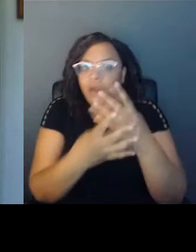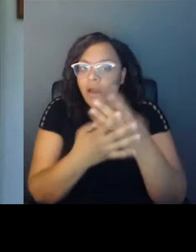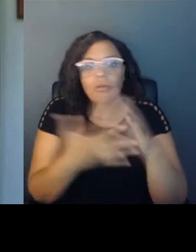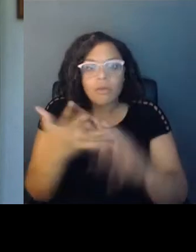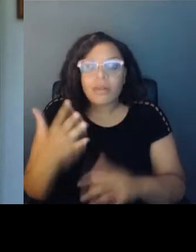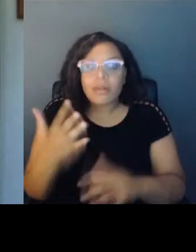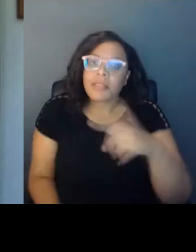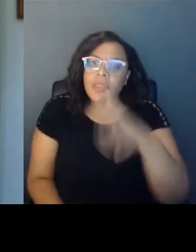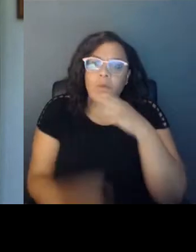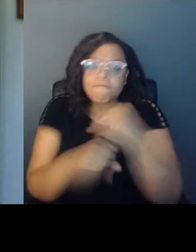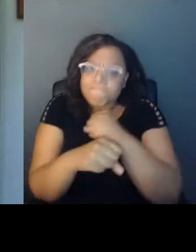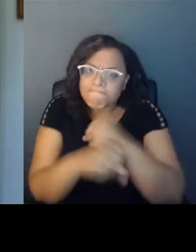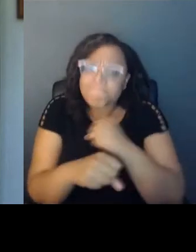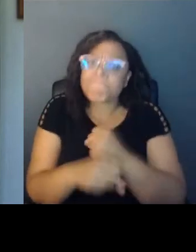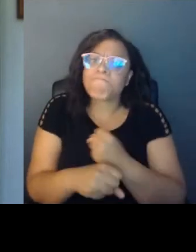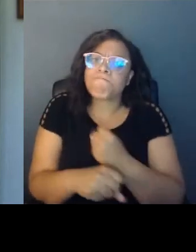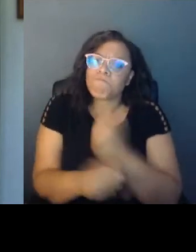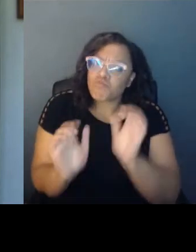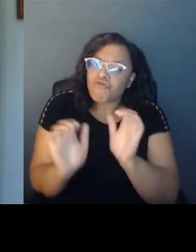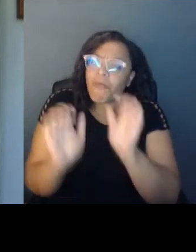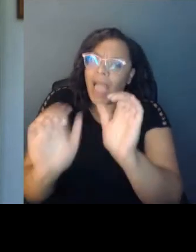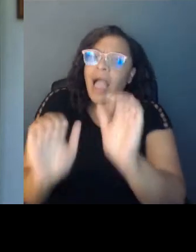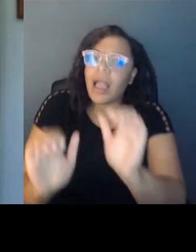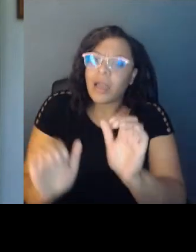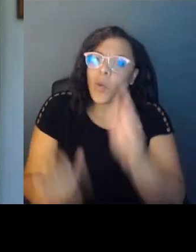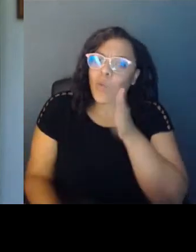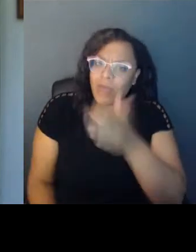it's hard for me